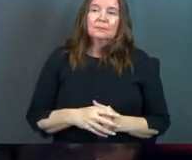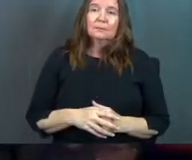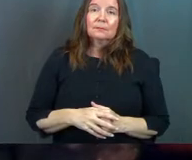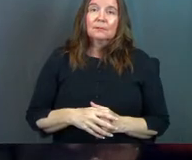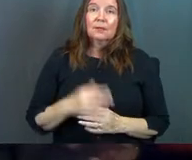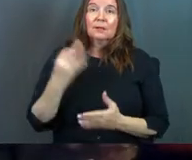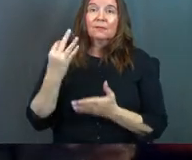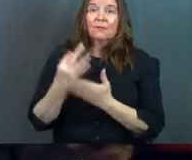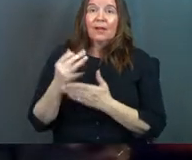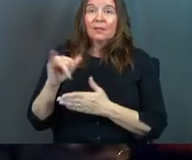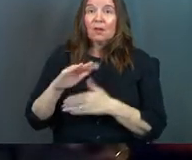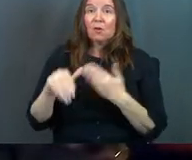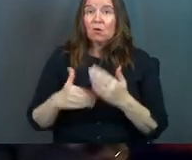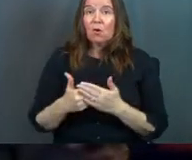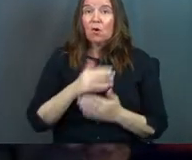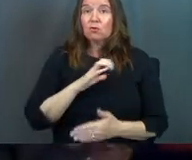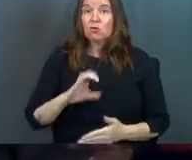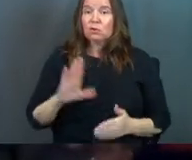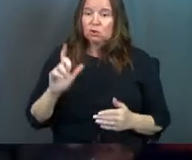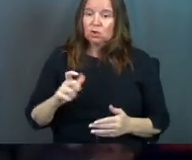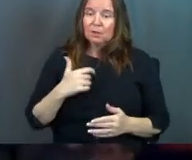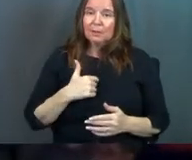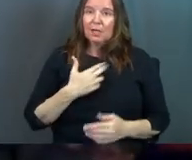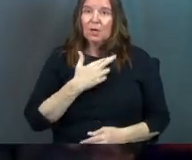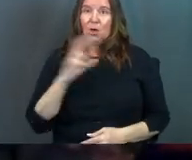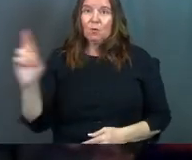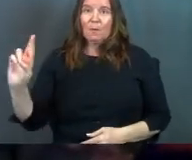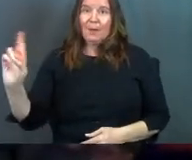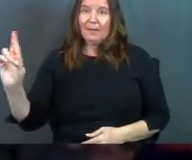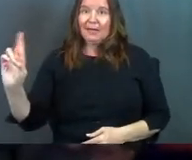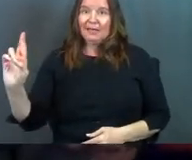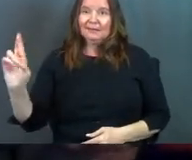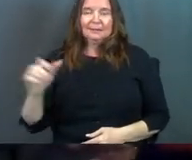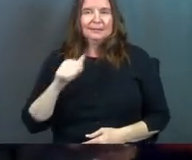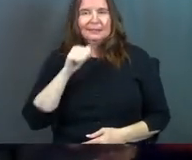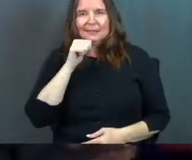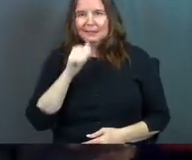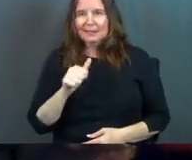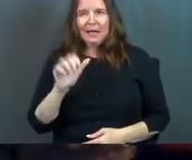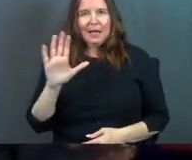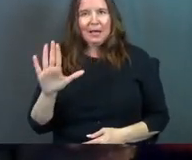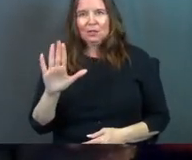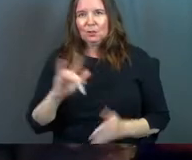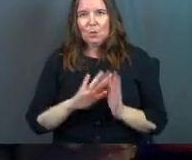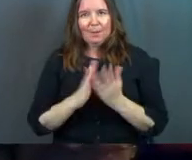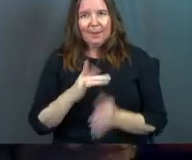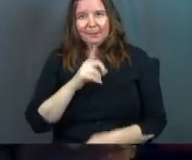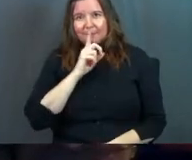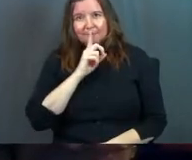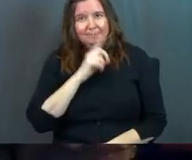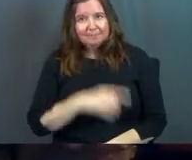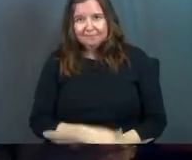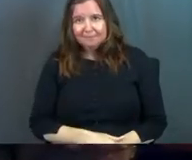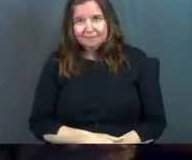The fact that all Christians should be Republicans is not in your Bible.